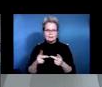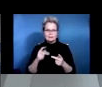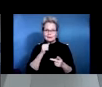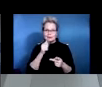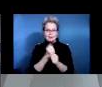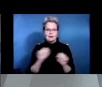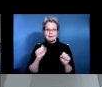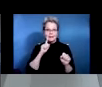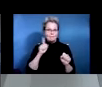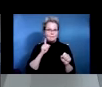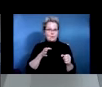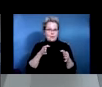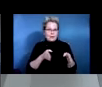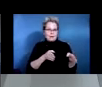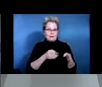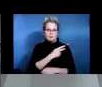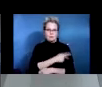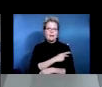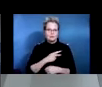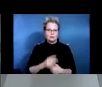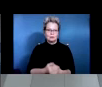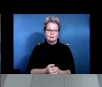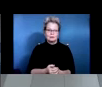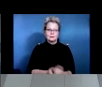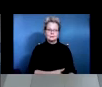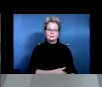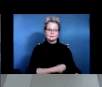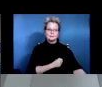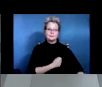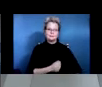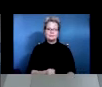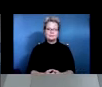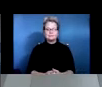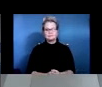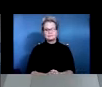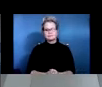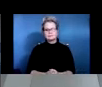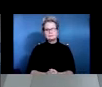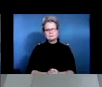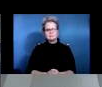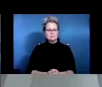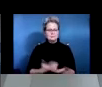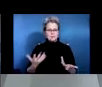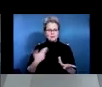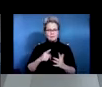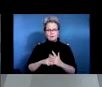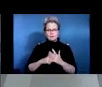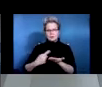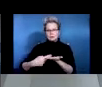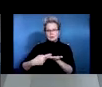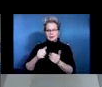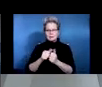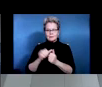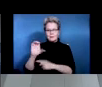um, even if accommodations are available to him. Um, so we started to talk with the employer about, well, what other